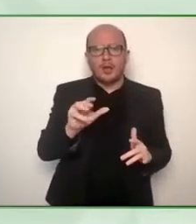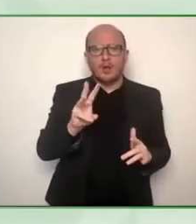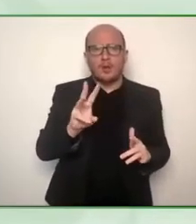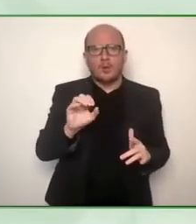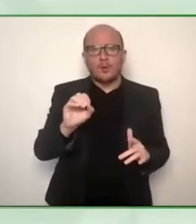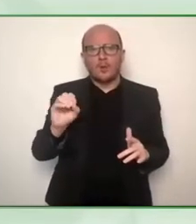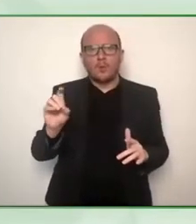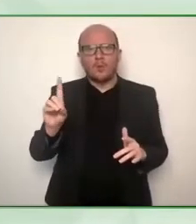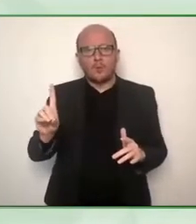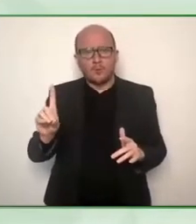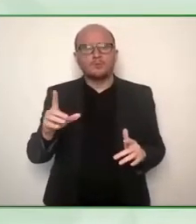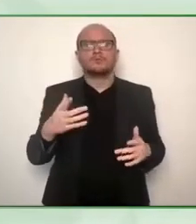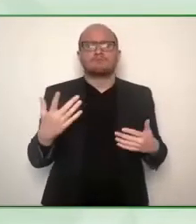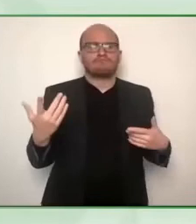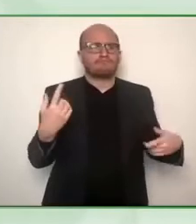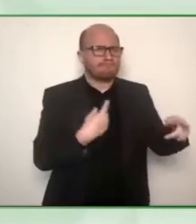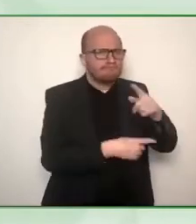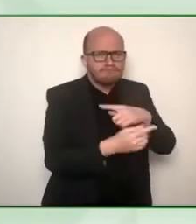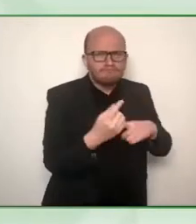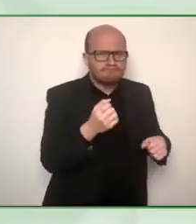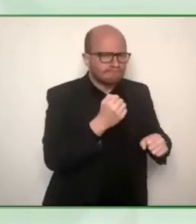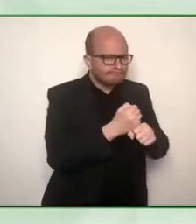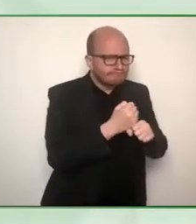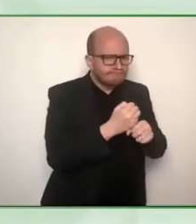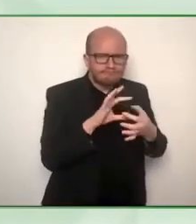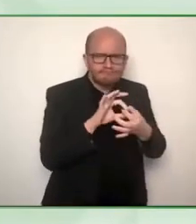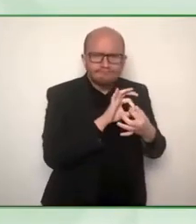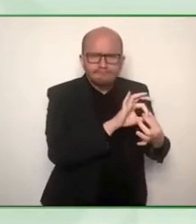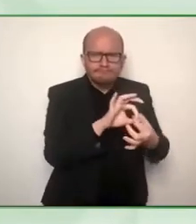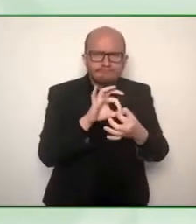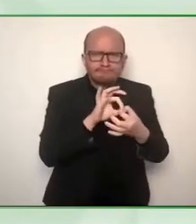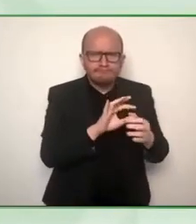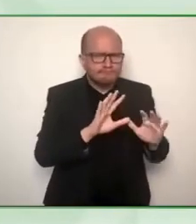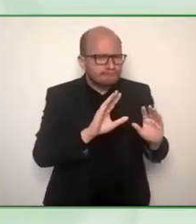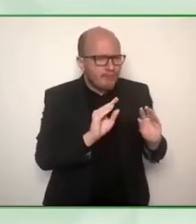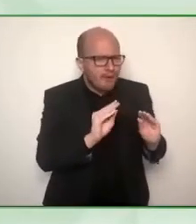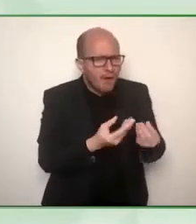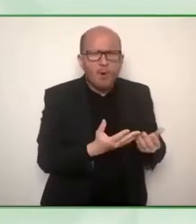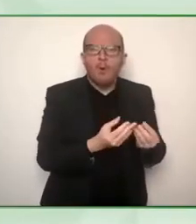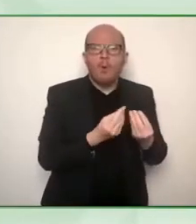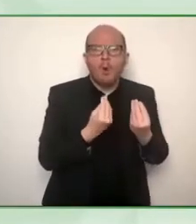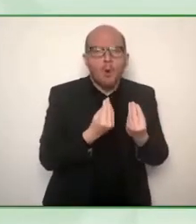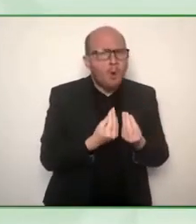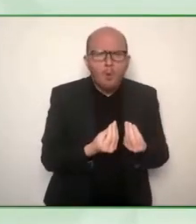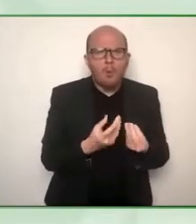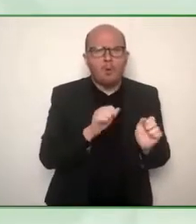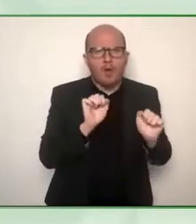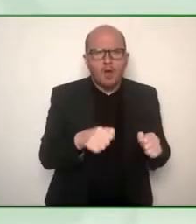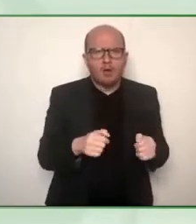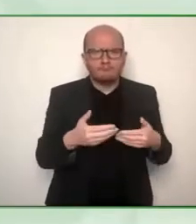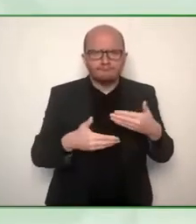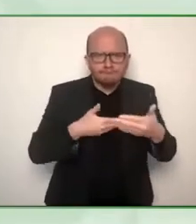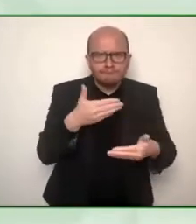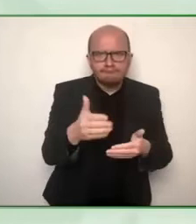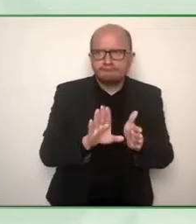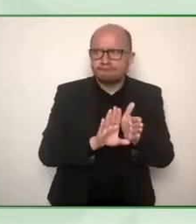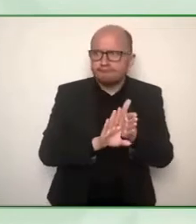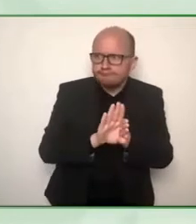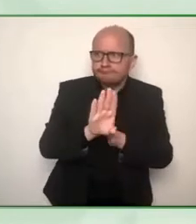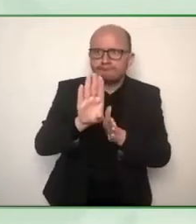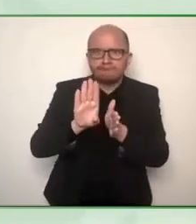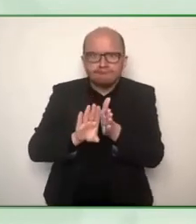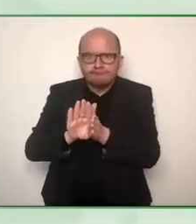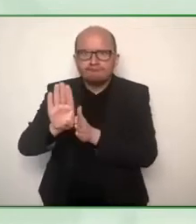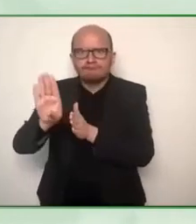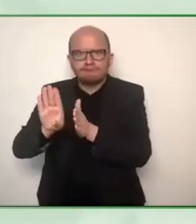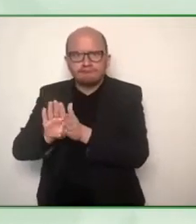practices that are really successful and get them replicated and then of course advancing opportunities for self-advocates